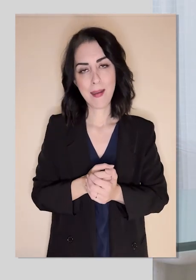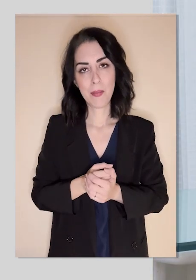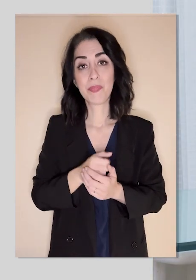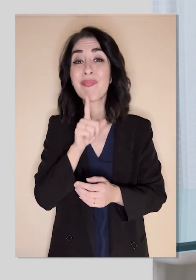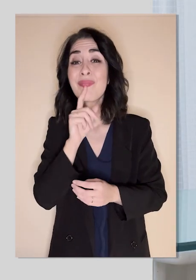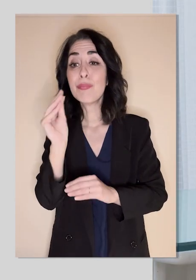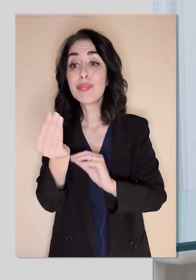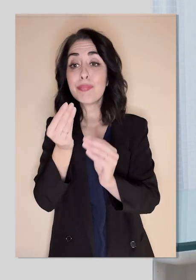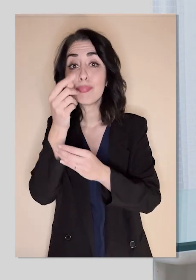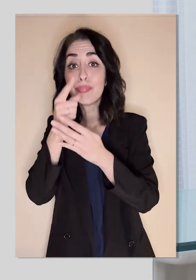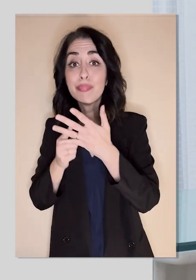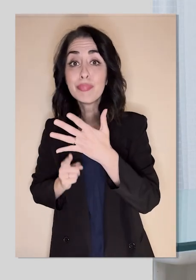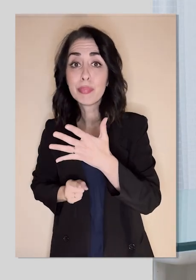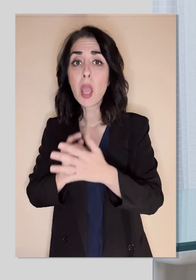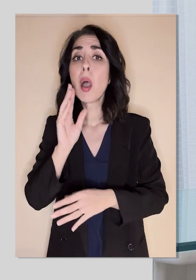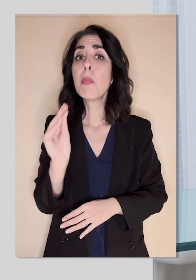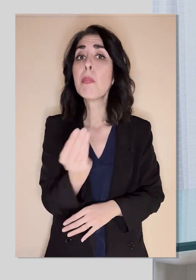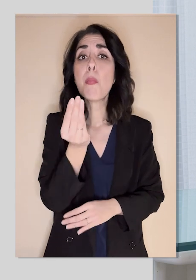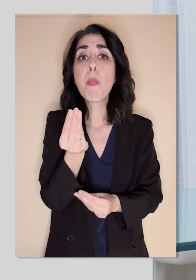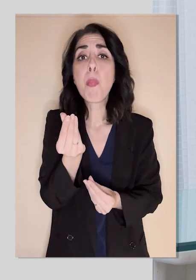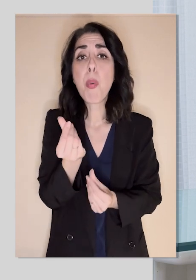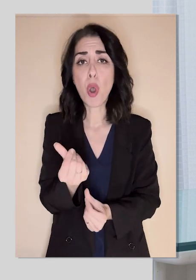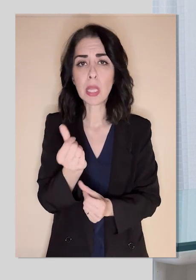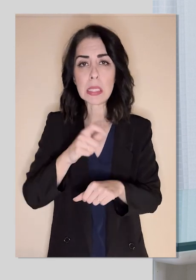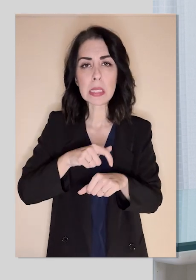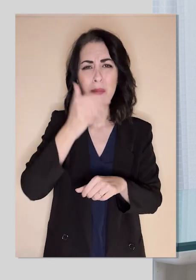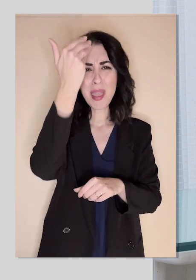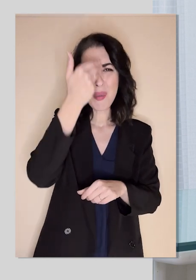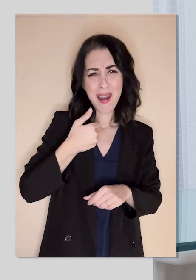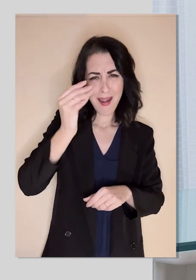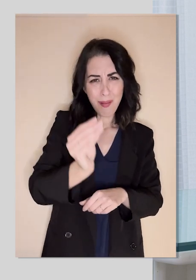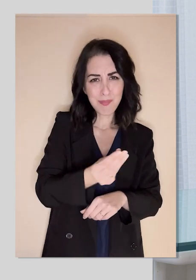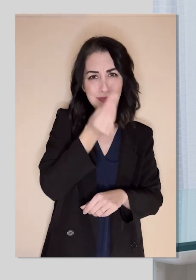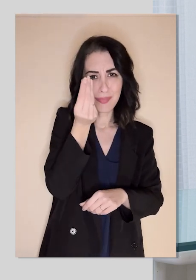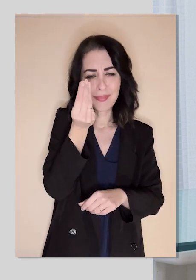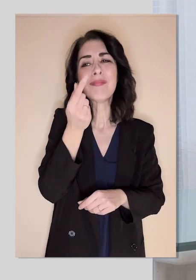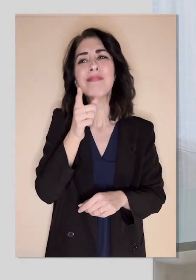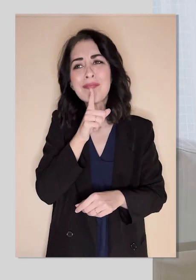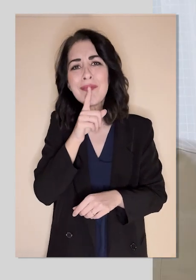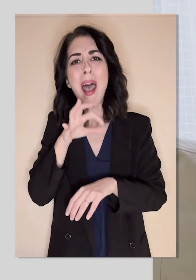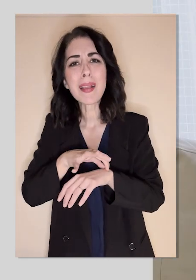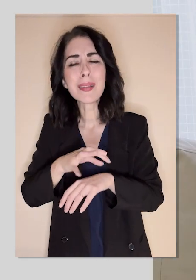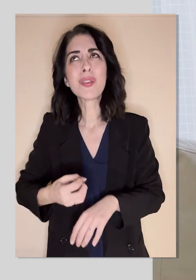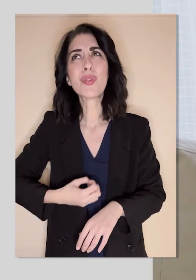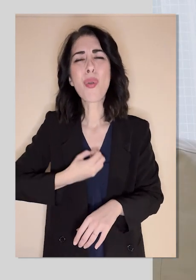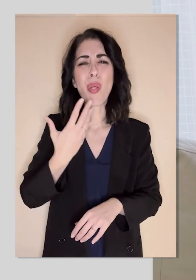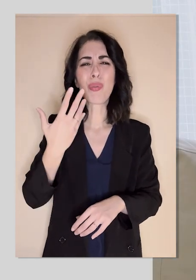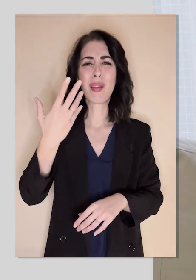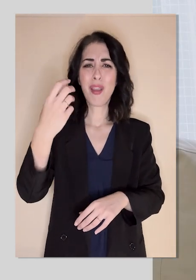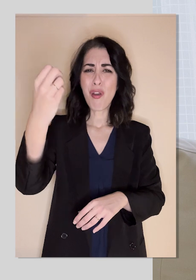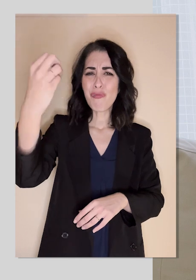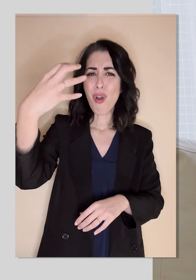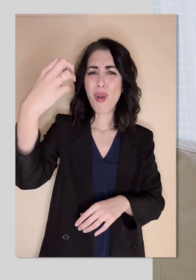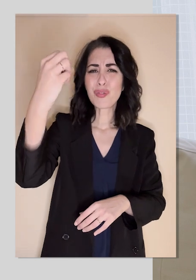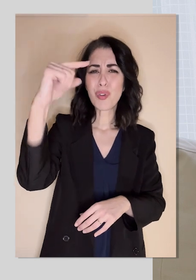attack, where they have very severe pain, and they're nauseated, and lights bothering them, and they're disabled, and they have to lie down.